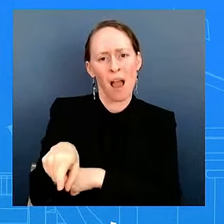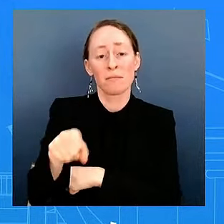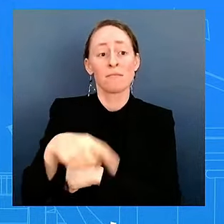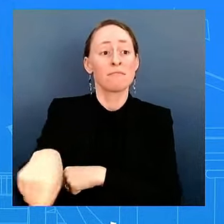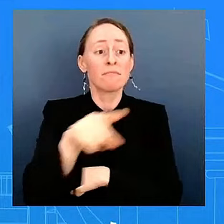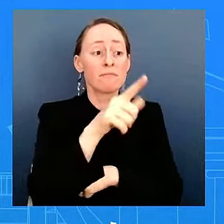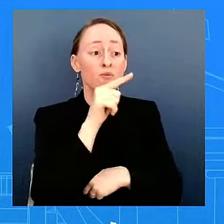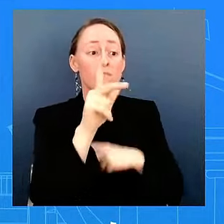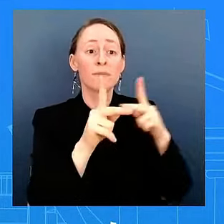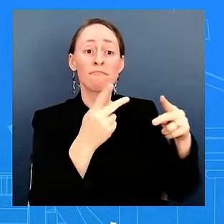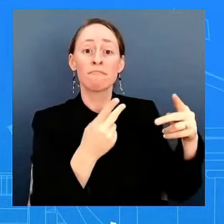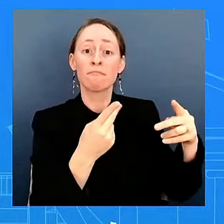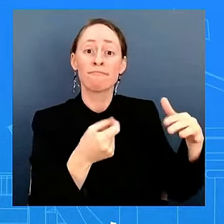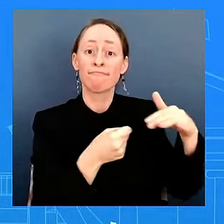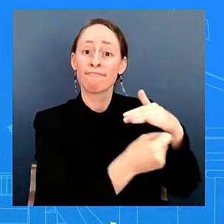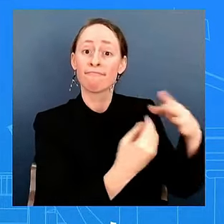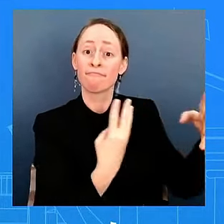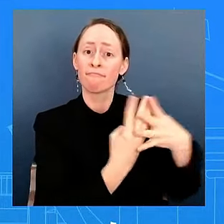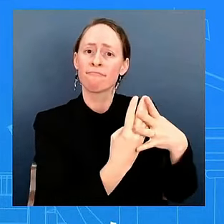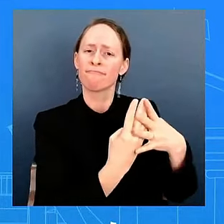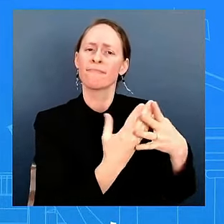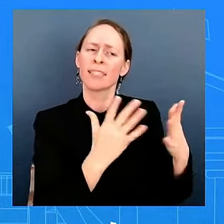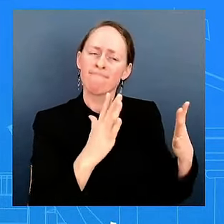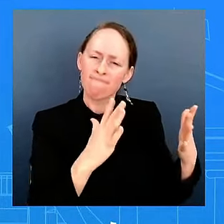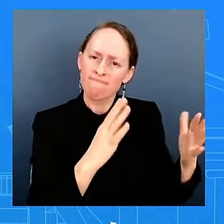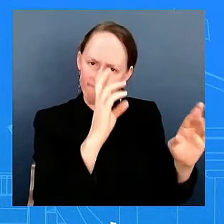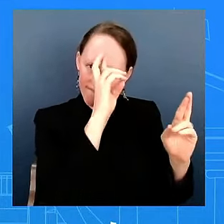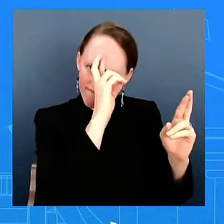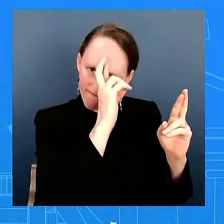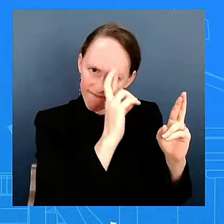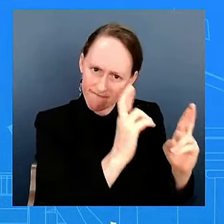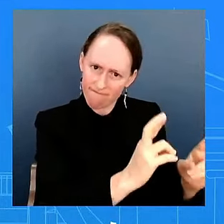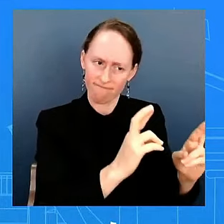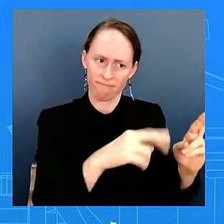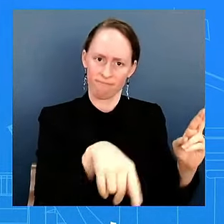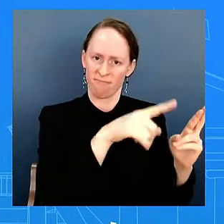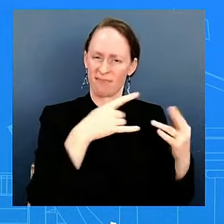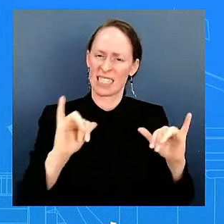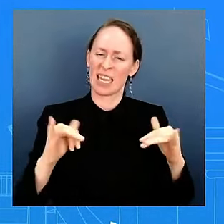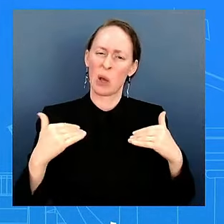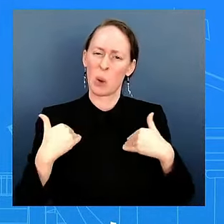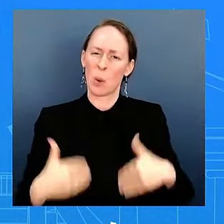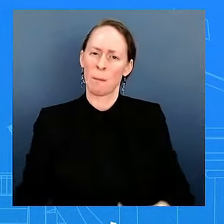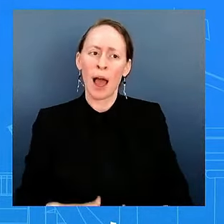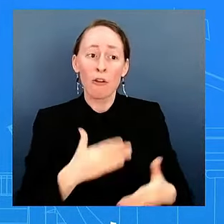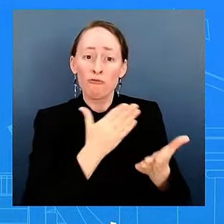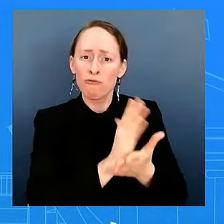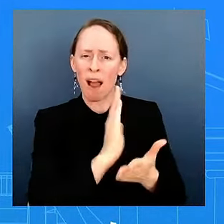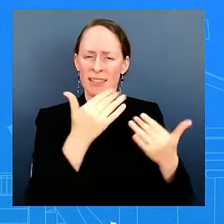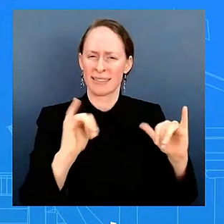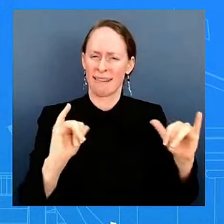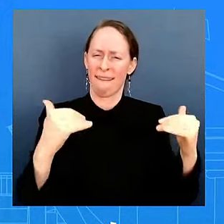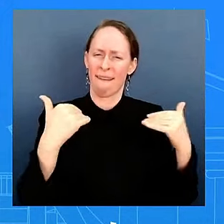must respect detainees' human rights, and must ensure accountability for any abuses or violations. We reiterate